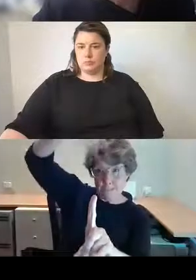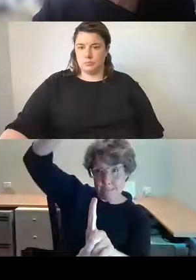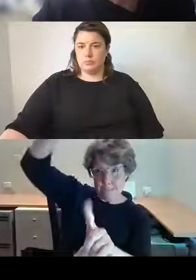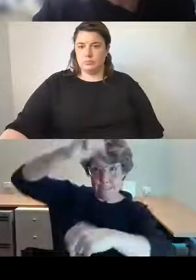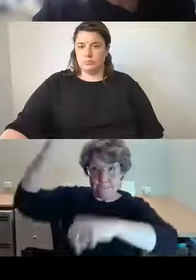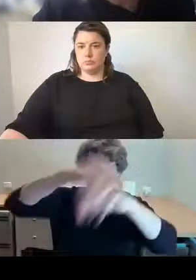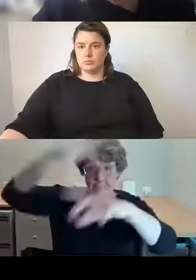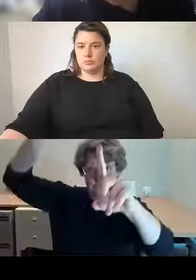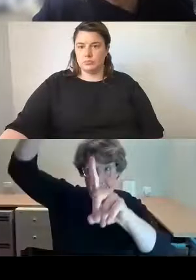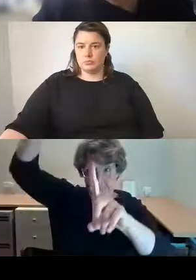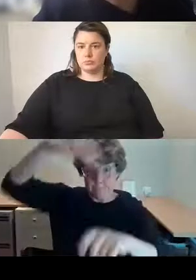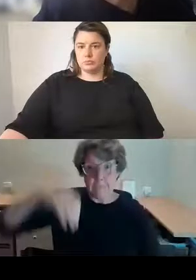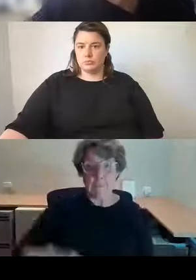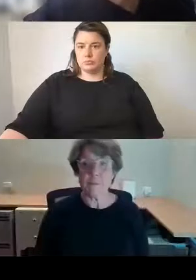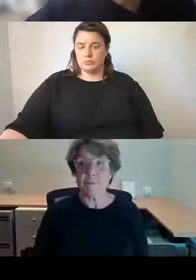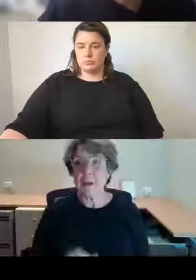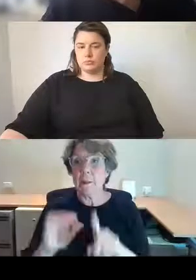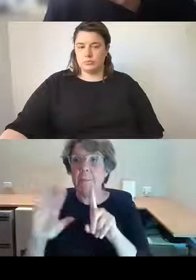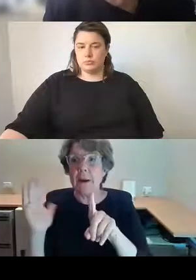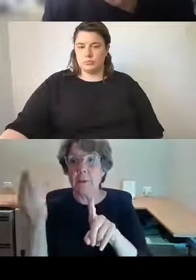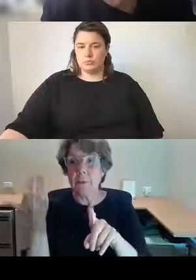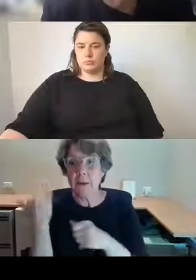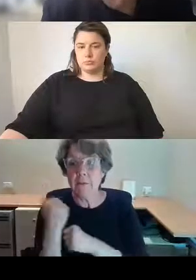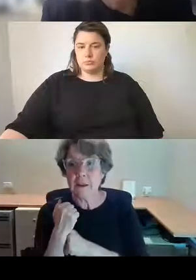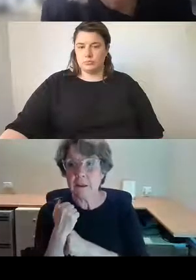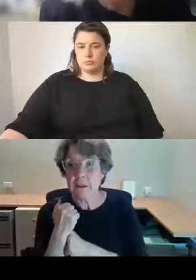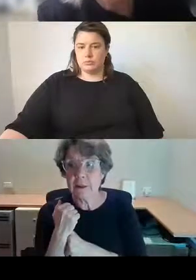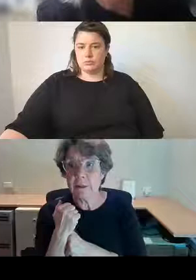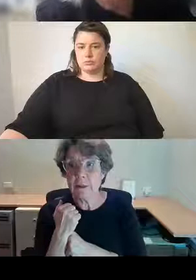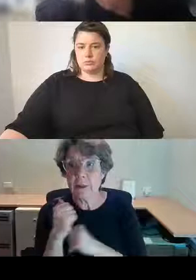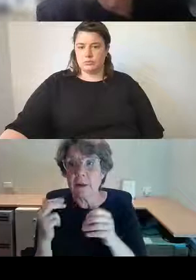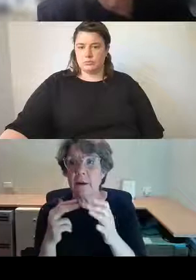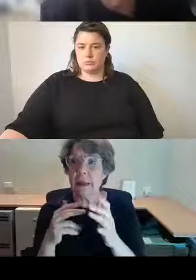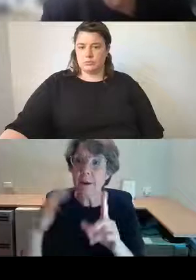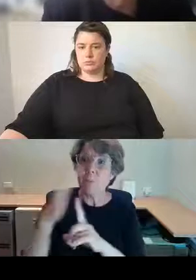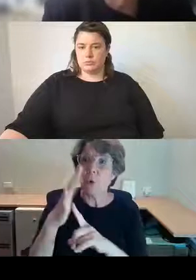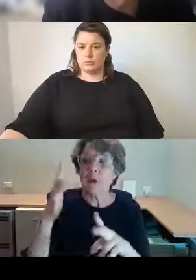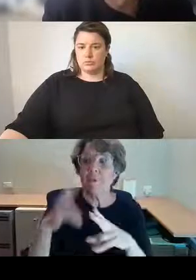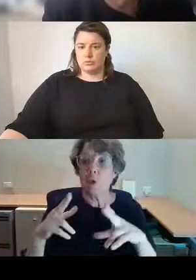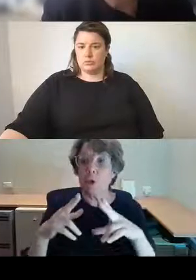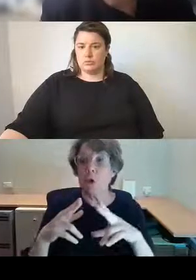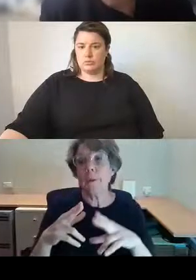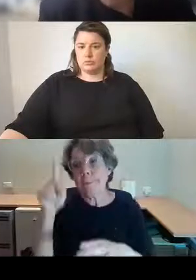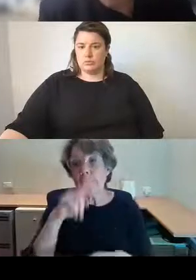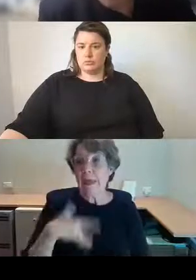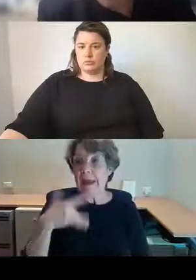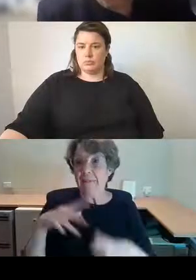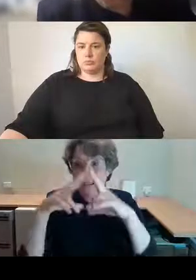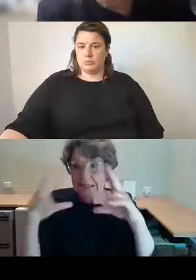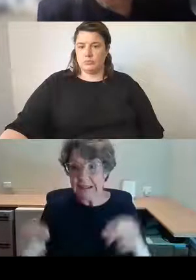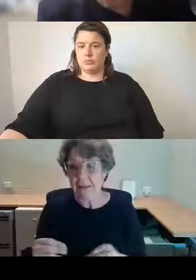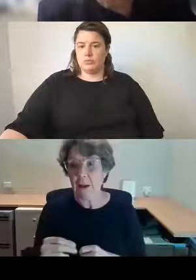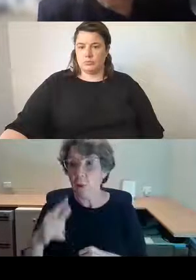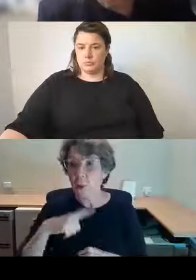But it had previously been very, very important for Sydneysiders because it was